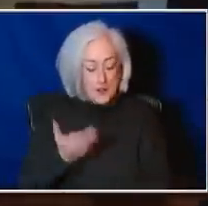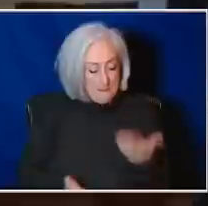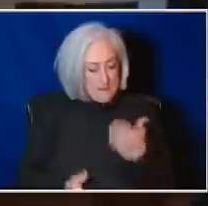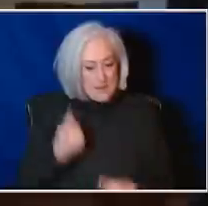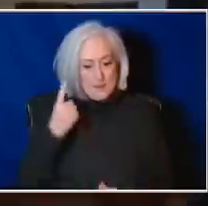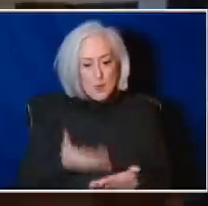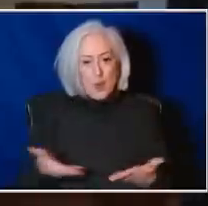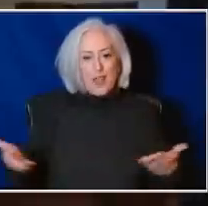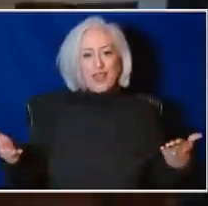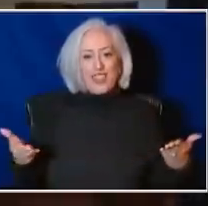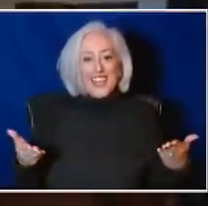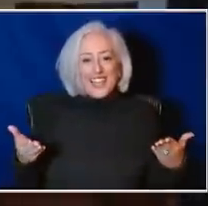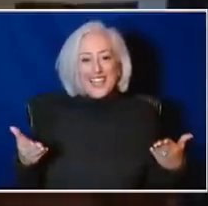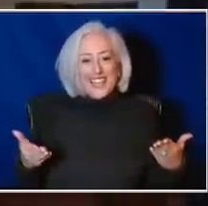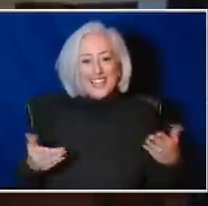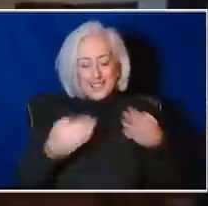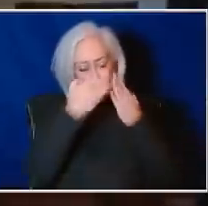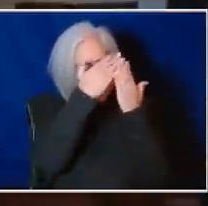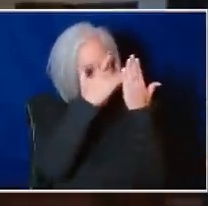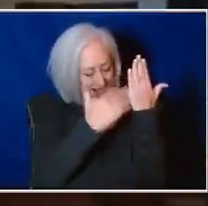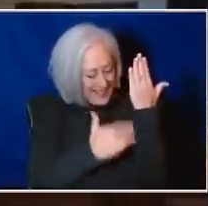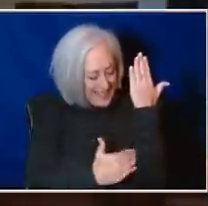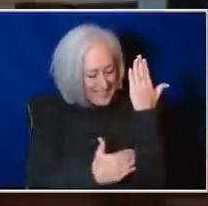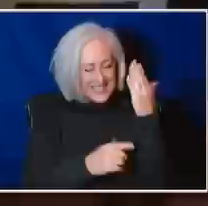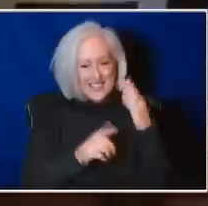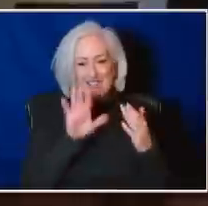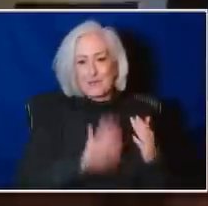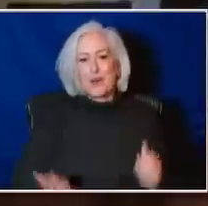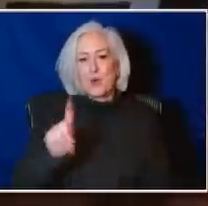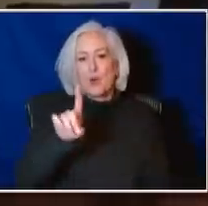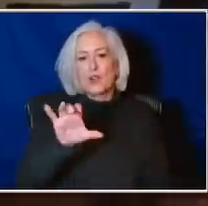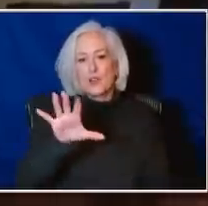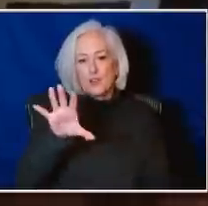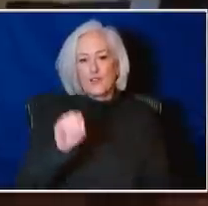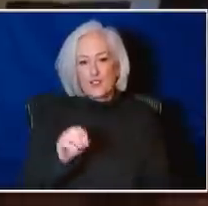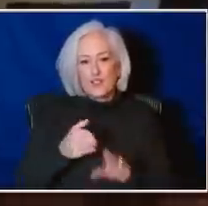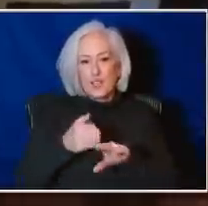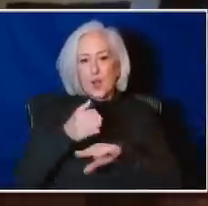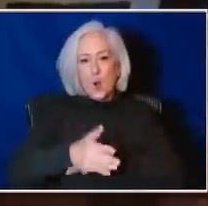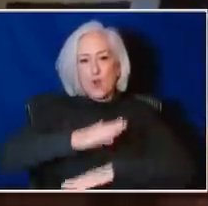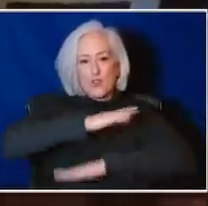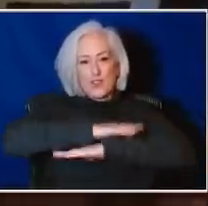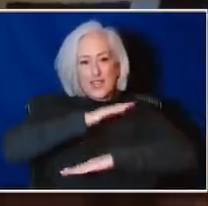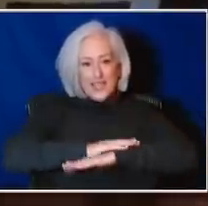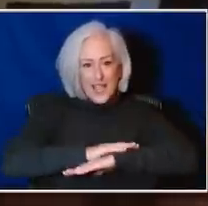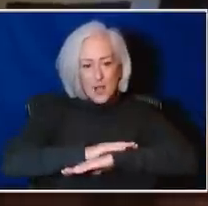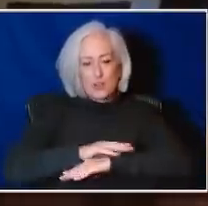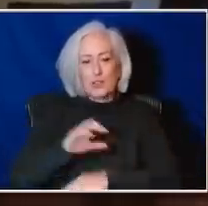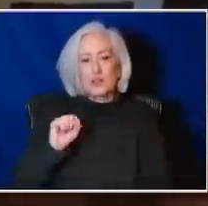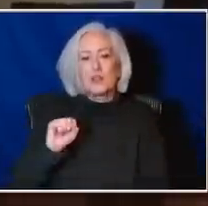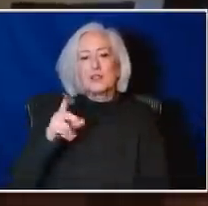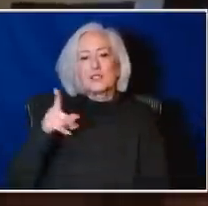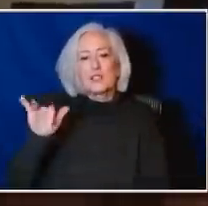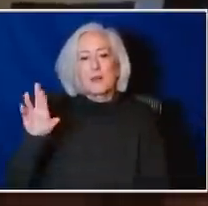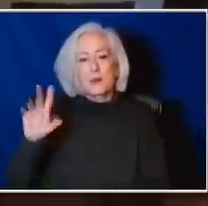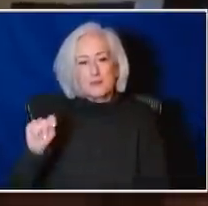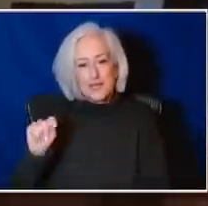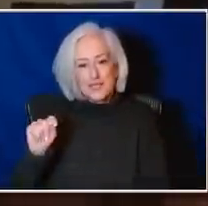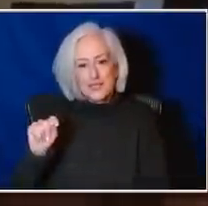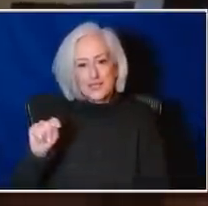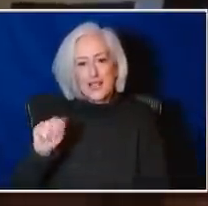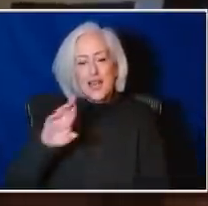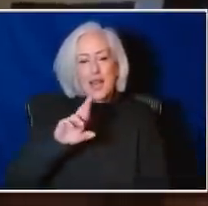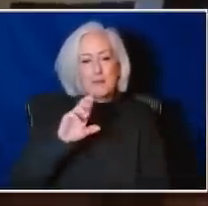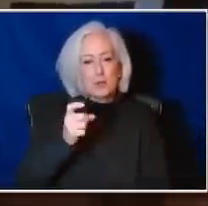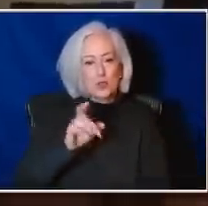And that is there's a list of about 150 over-the-counter supplements and prescribed medications that you